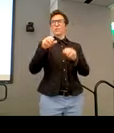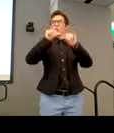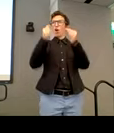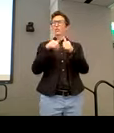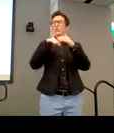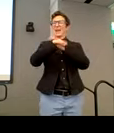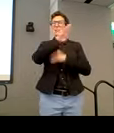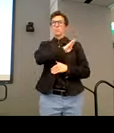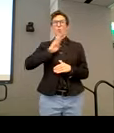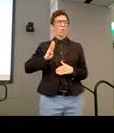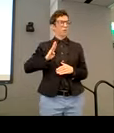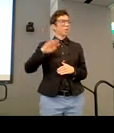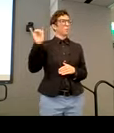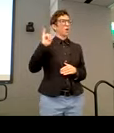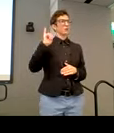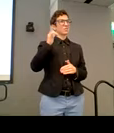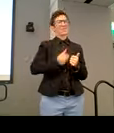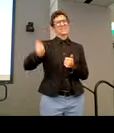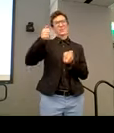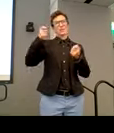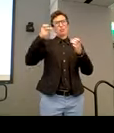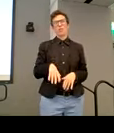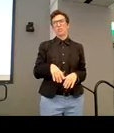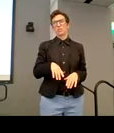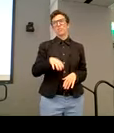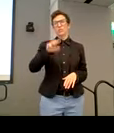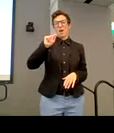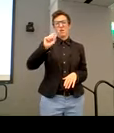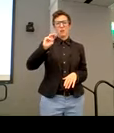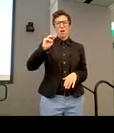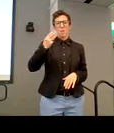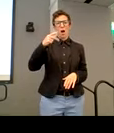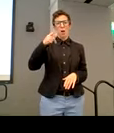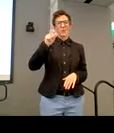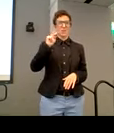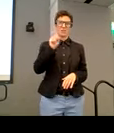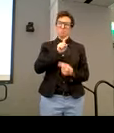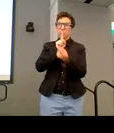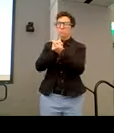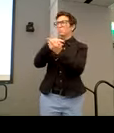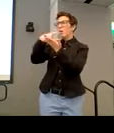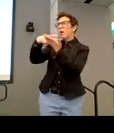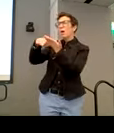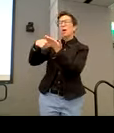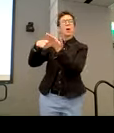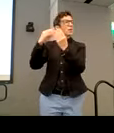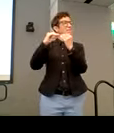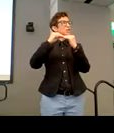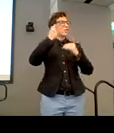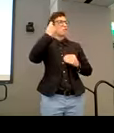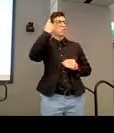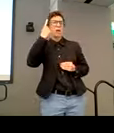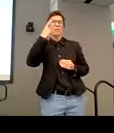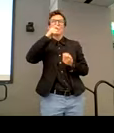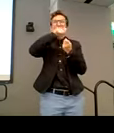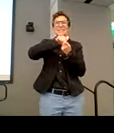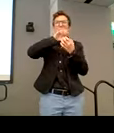board in Massachusetts, but also as the executive director of that agency. And I used to go to him to understand some of the nuances of the building code and without